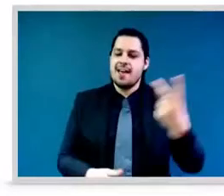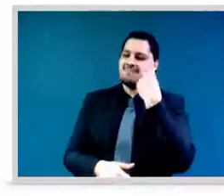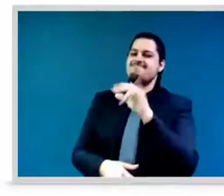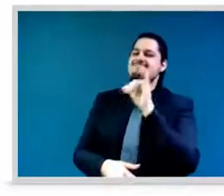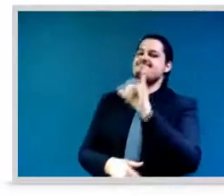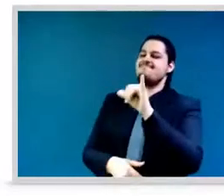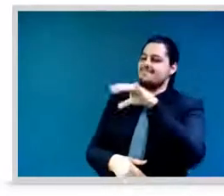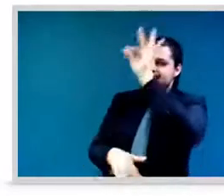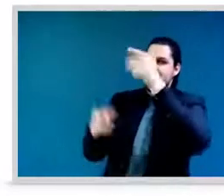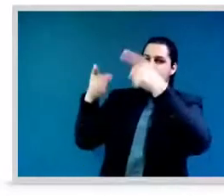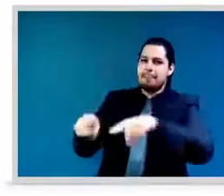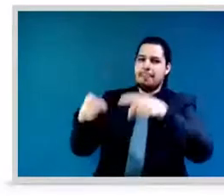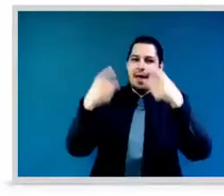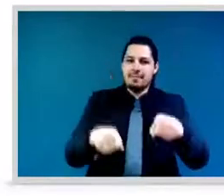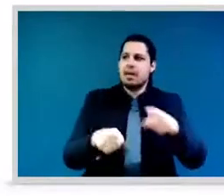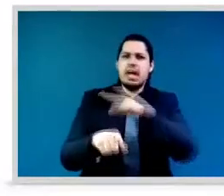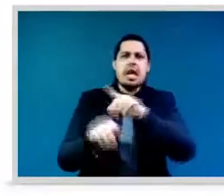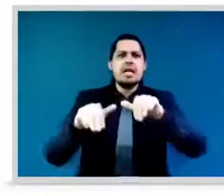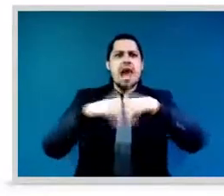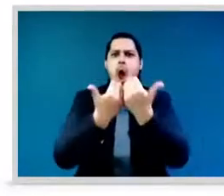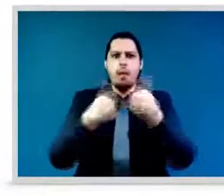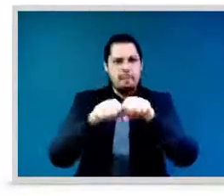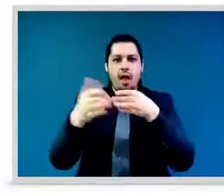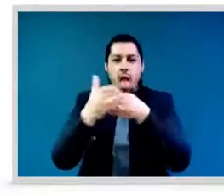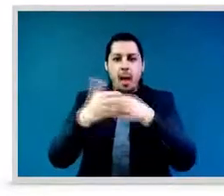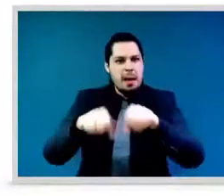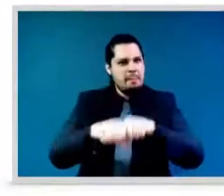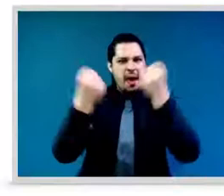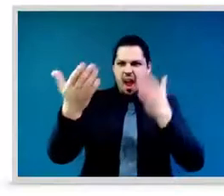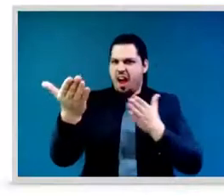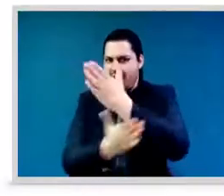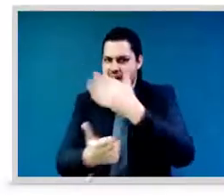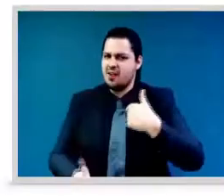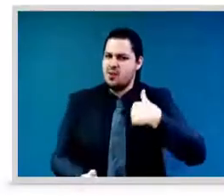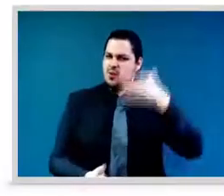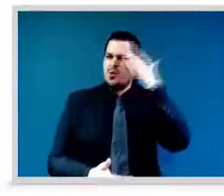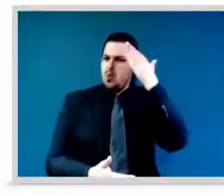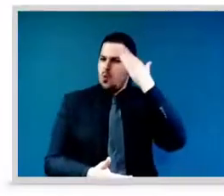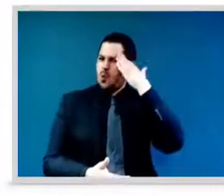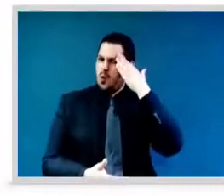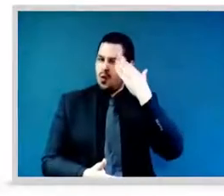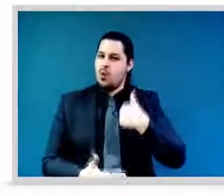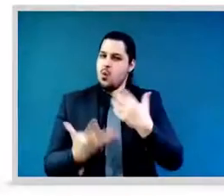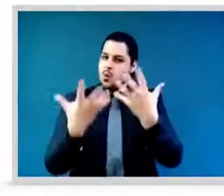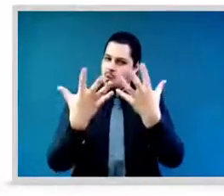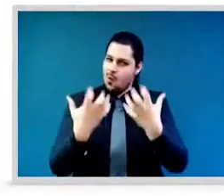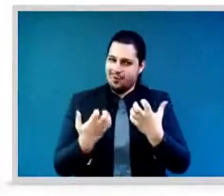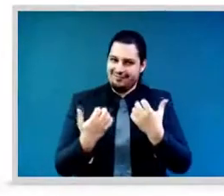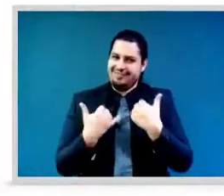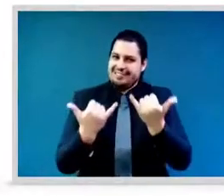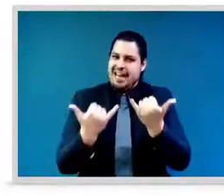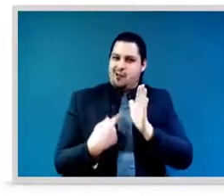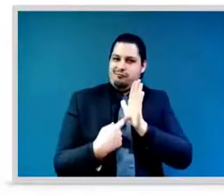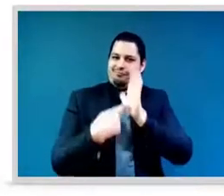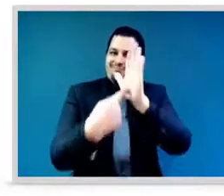focus on a single area early intervention stereotypical notions of what men and